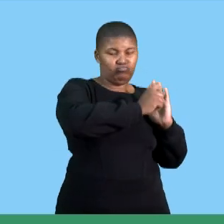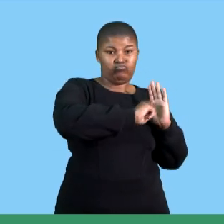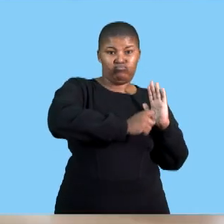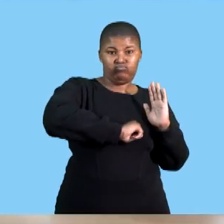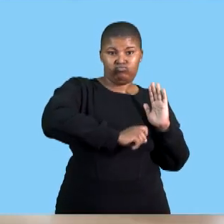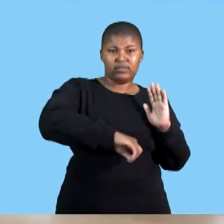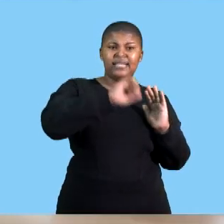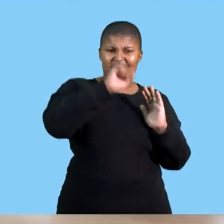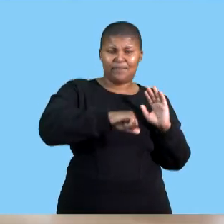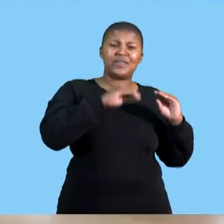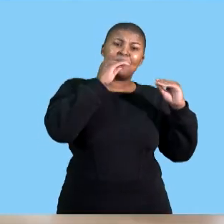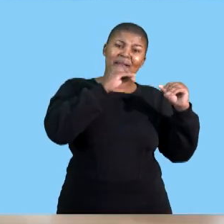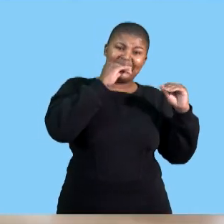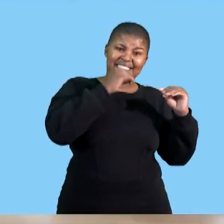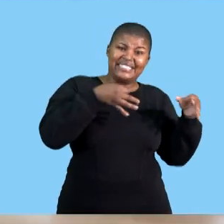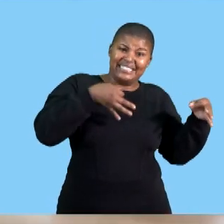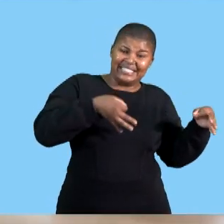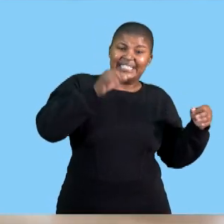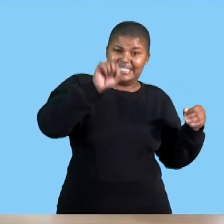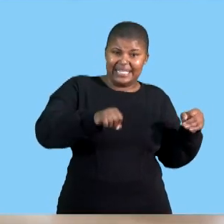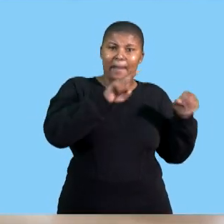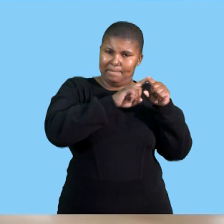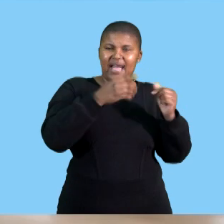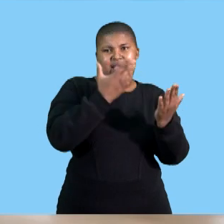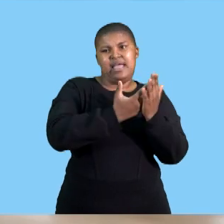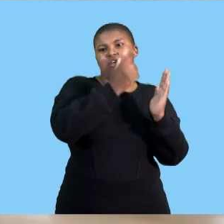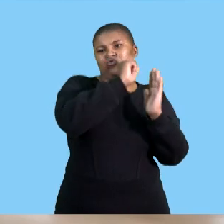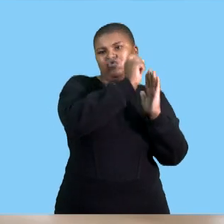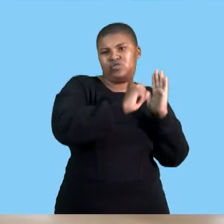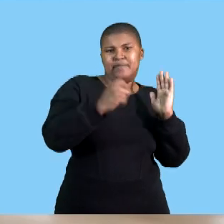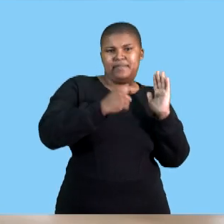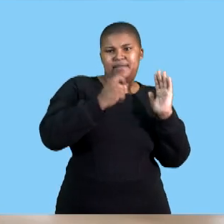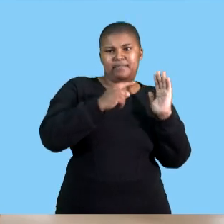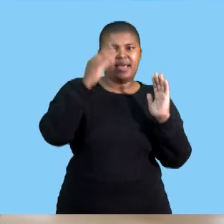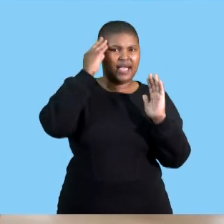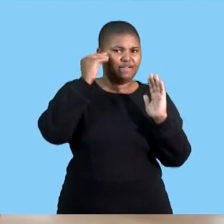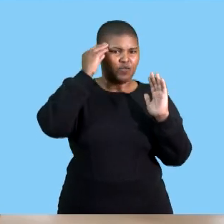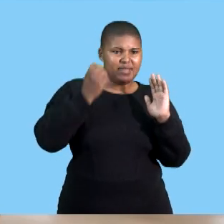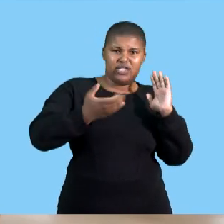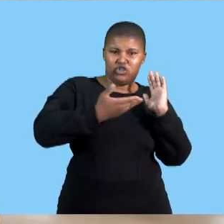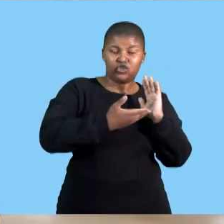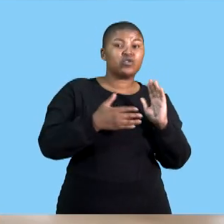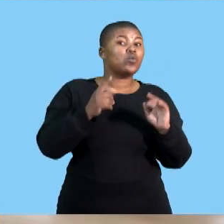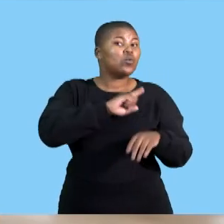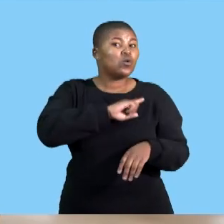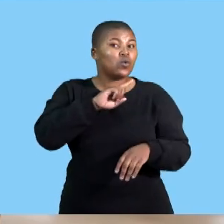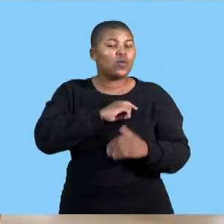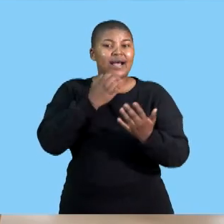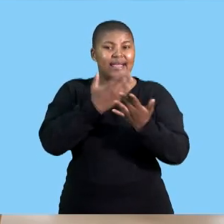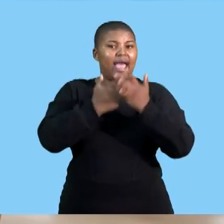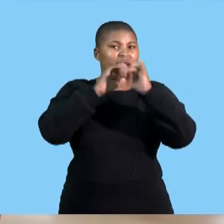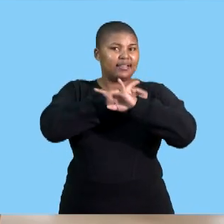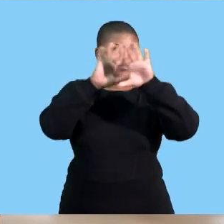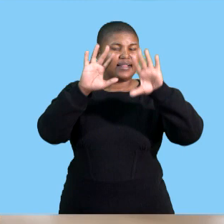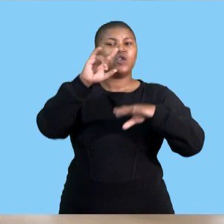sheet but that plastic sheet you can be able to write information on it so that it can be it's used actually